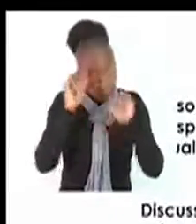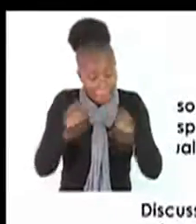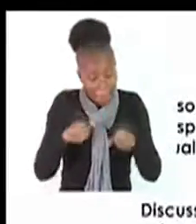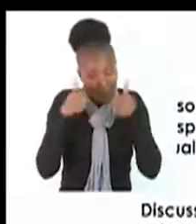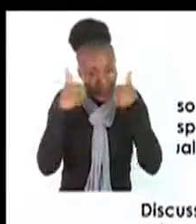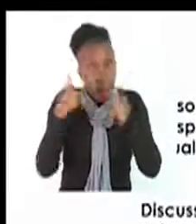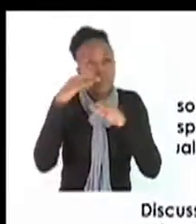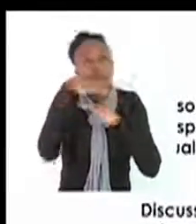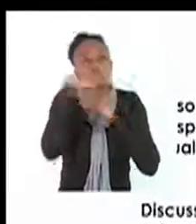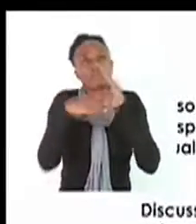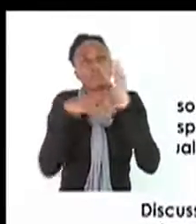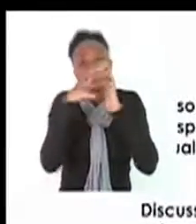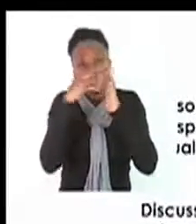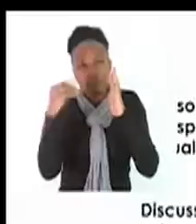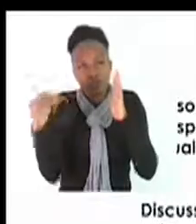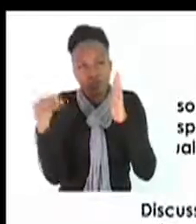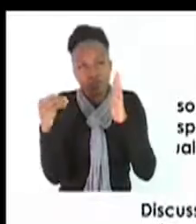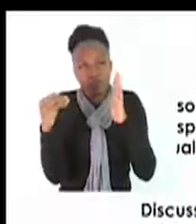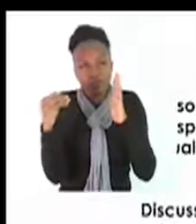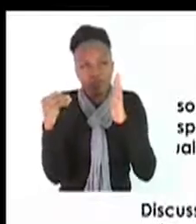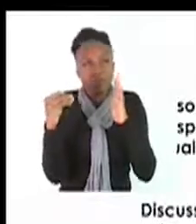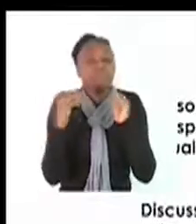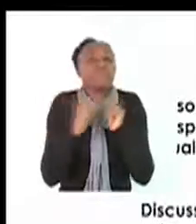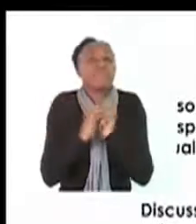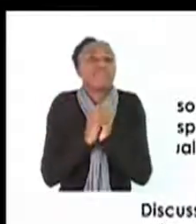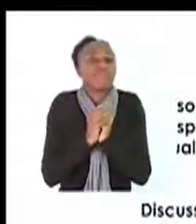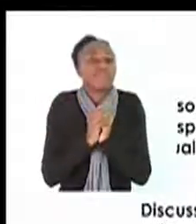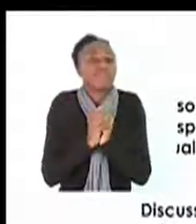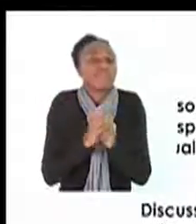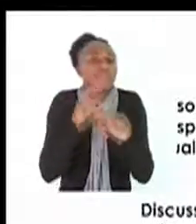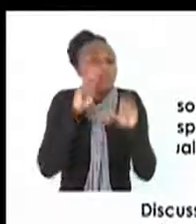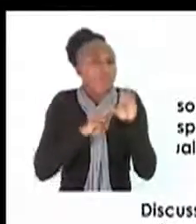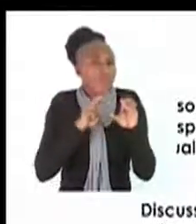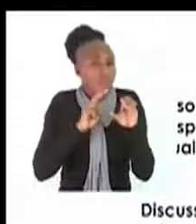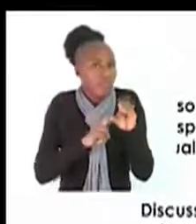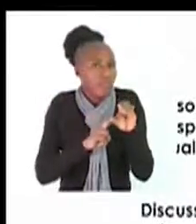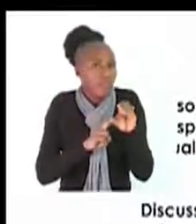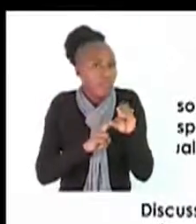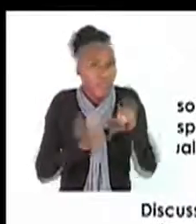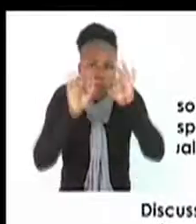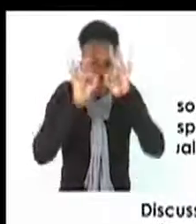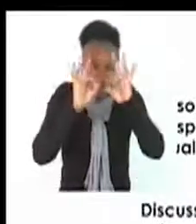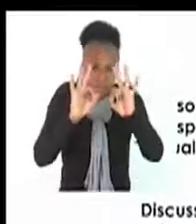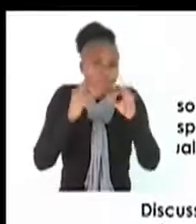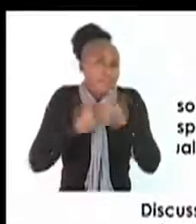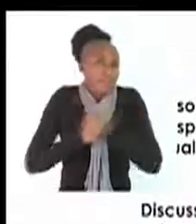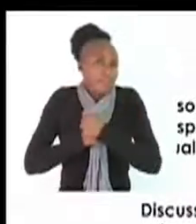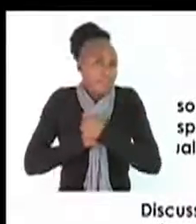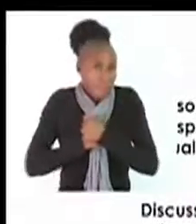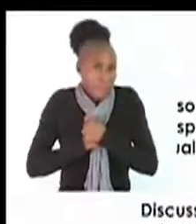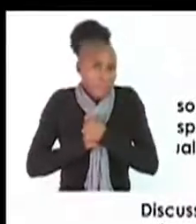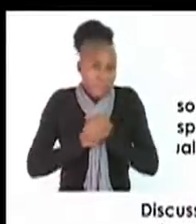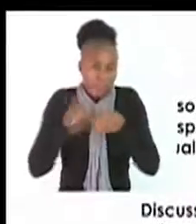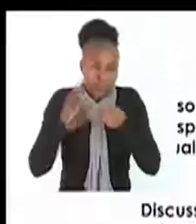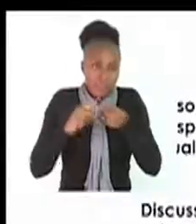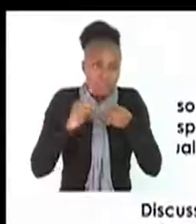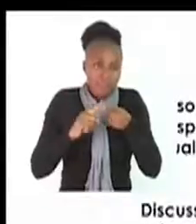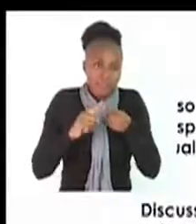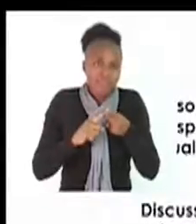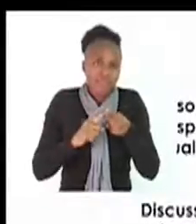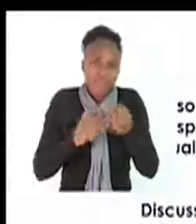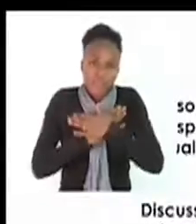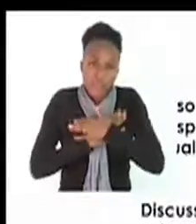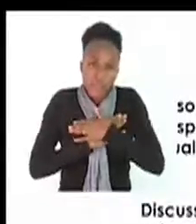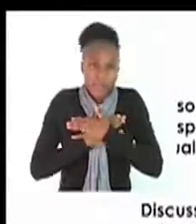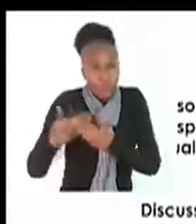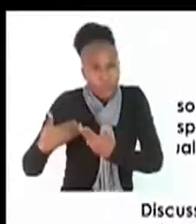a good role model to your children. Qualities needed to be a responsible parent. A the qualities are